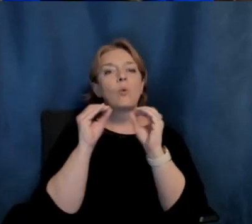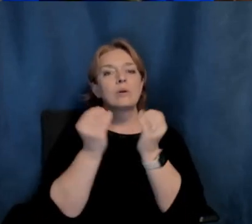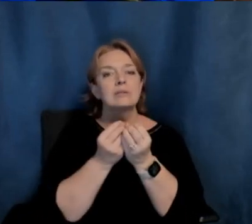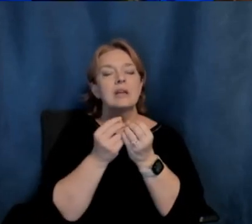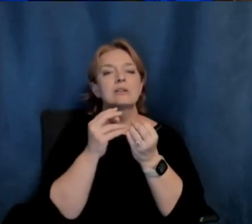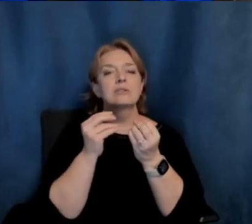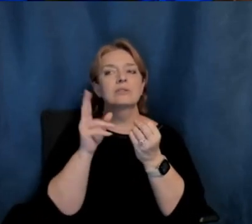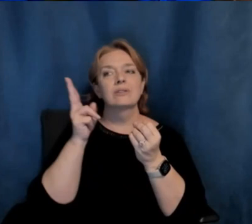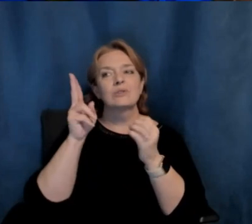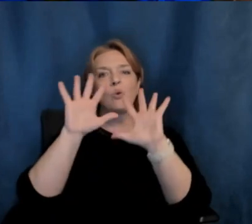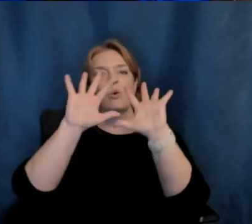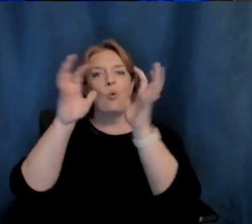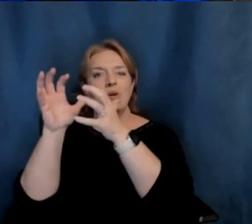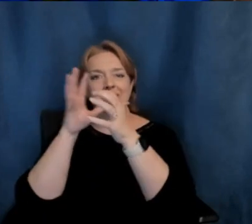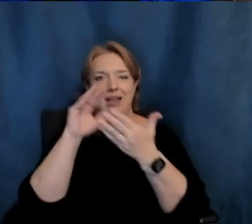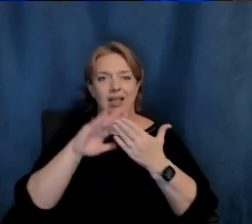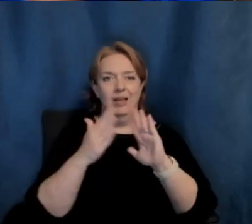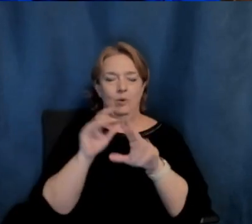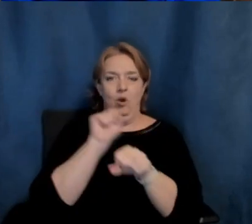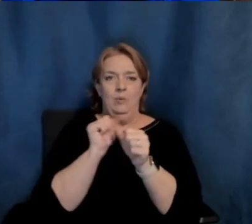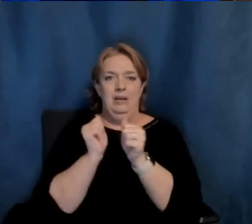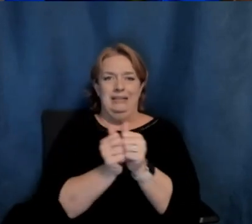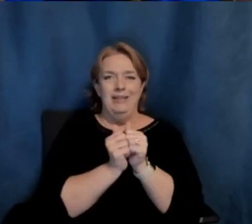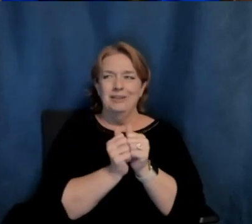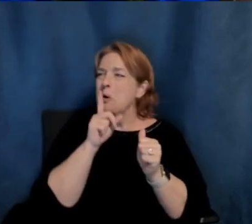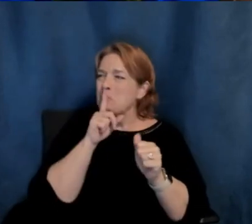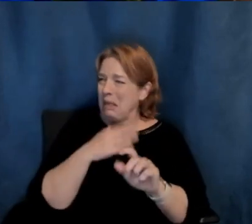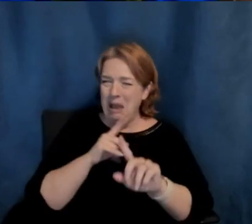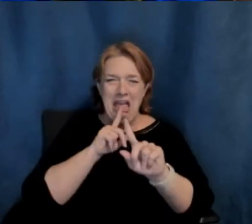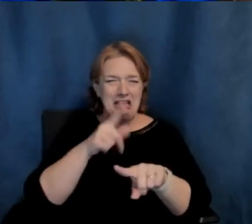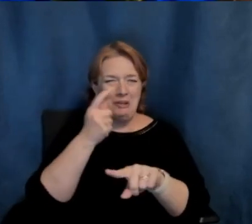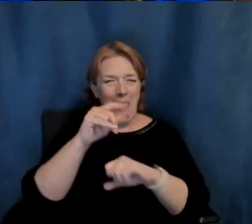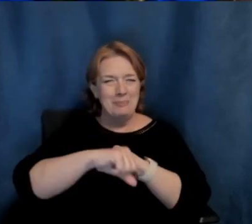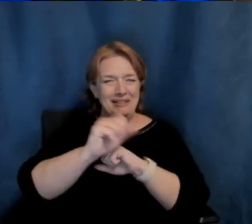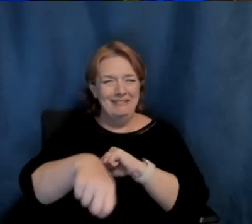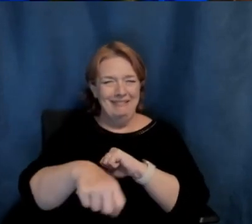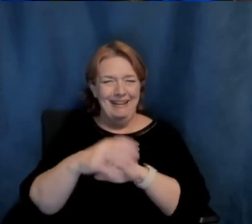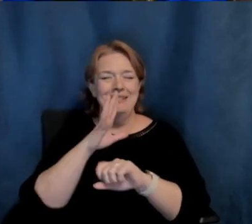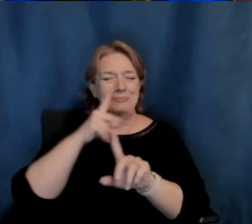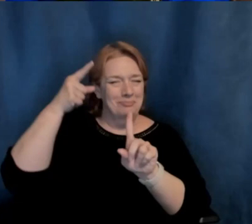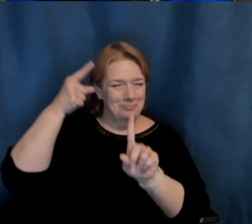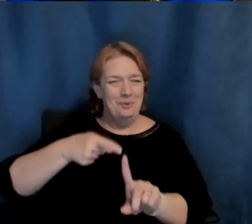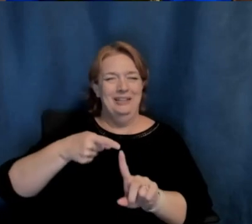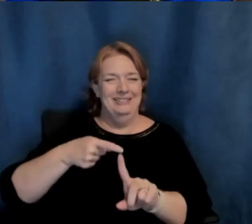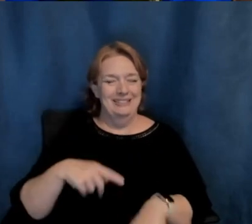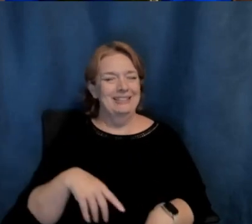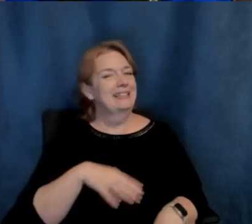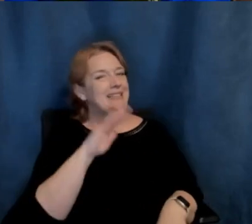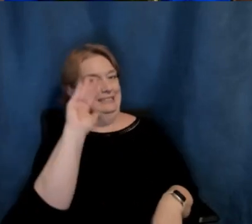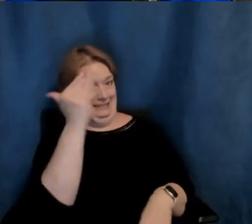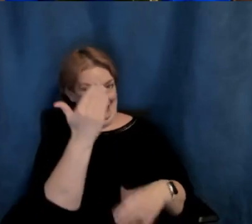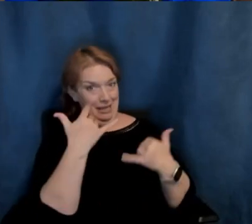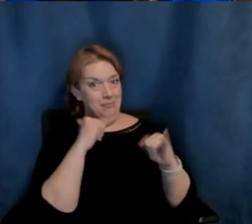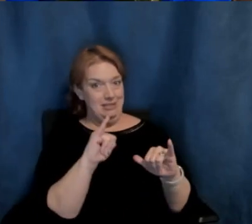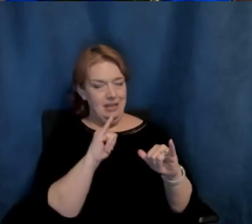work together. So, I guess that's a long way to get to the point. It sounds like it's still very much a